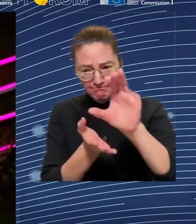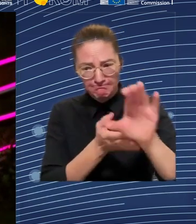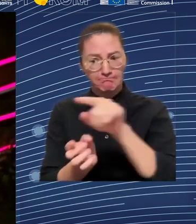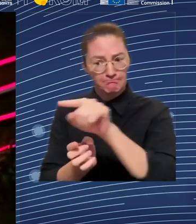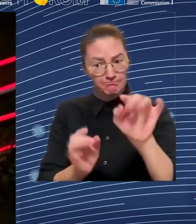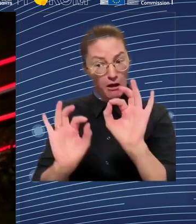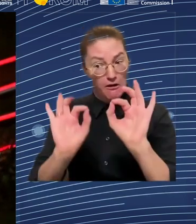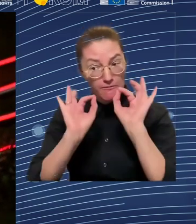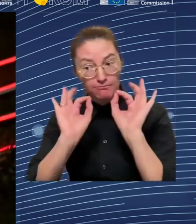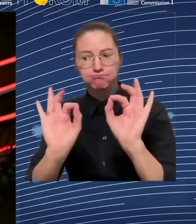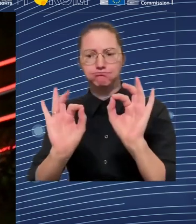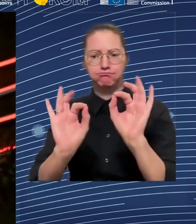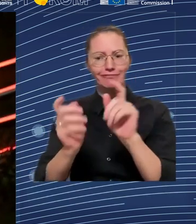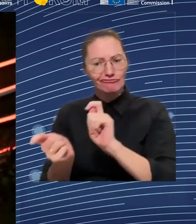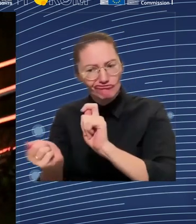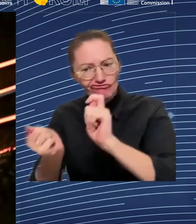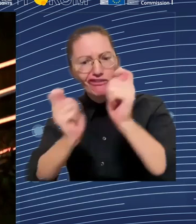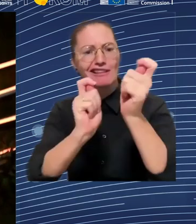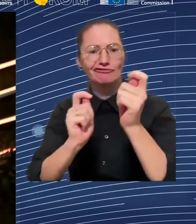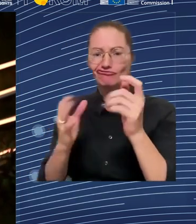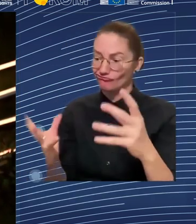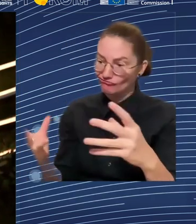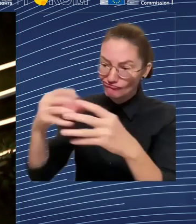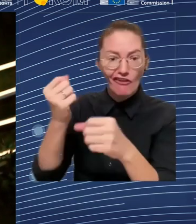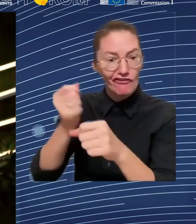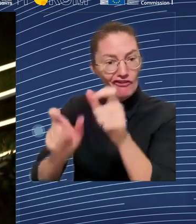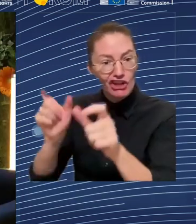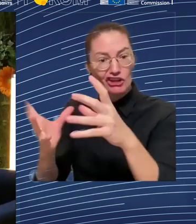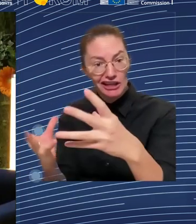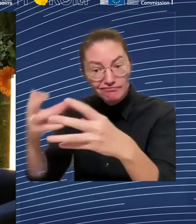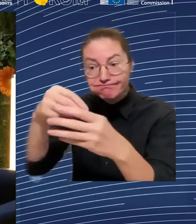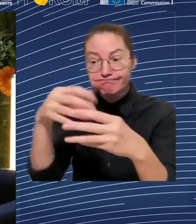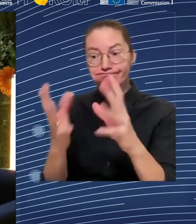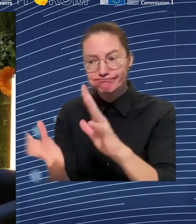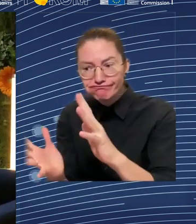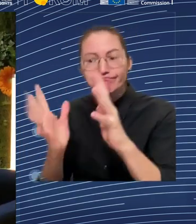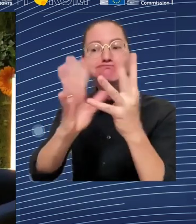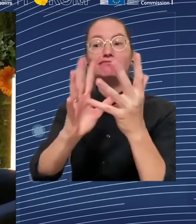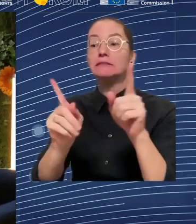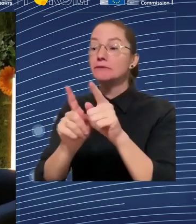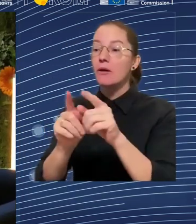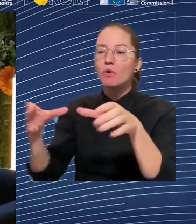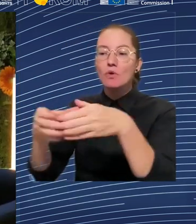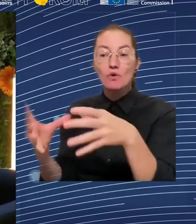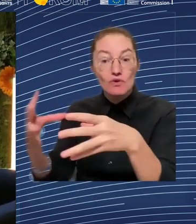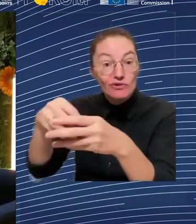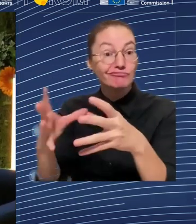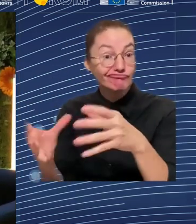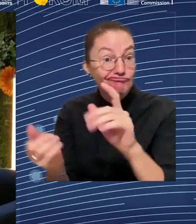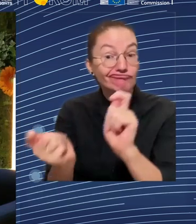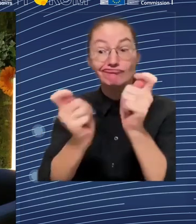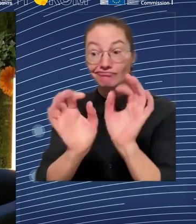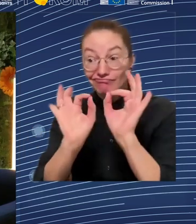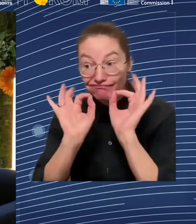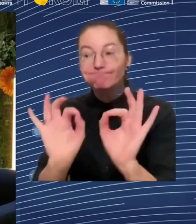day you'd have, you know, ordinary, monotonous, repetitive work, and then you'd